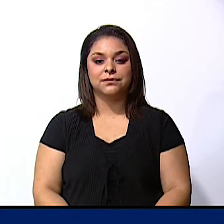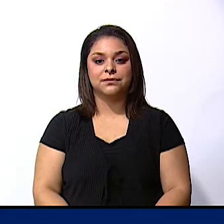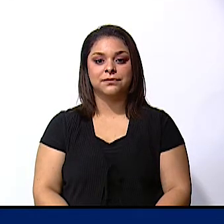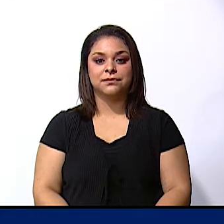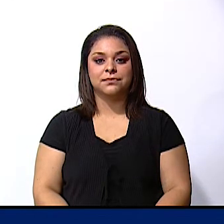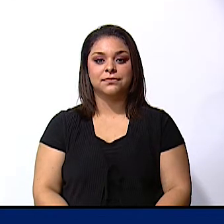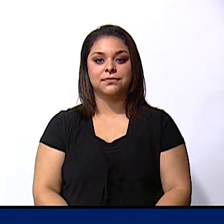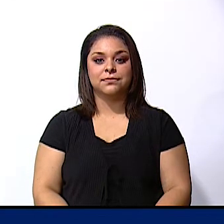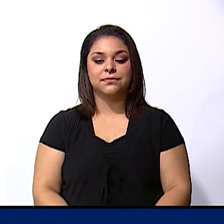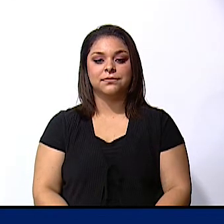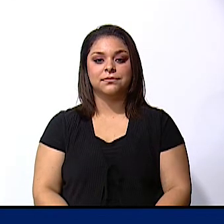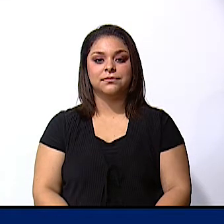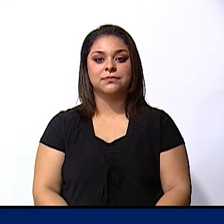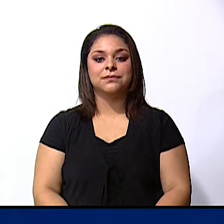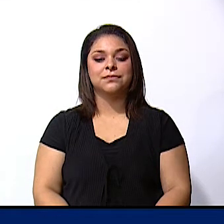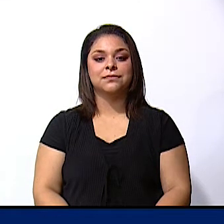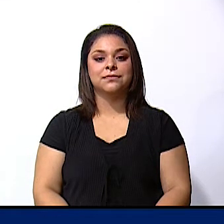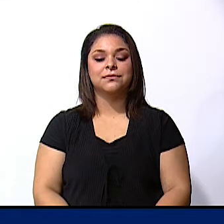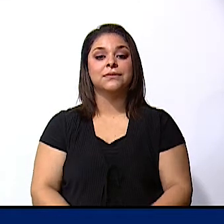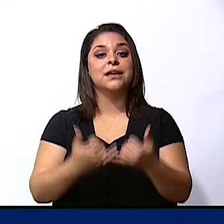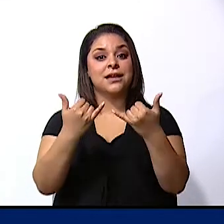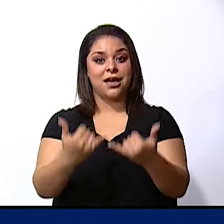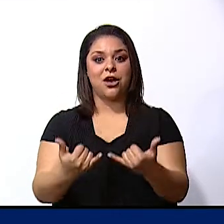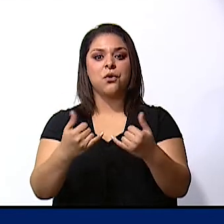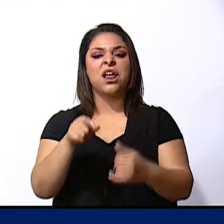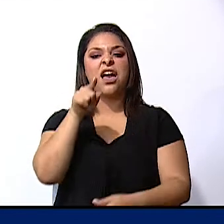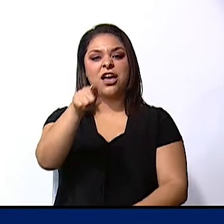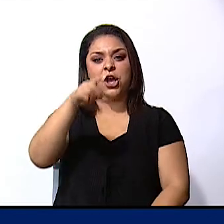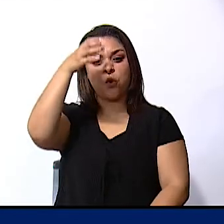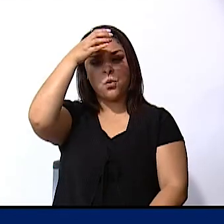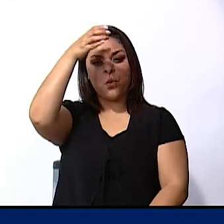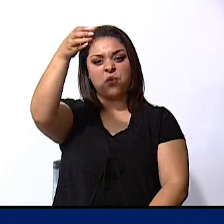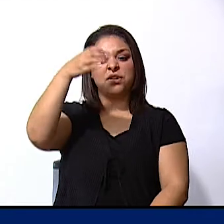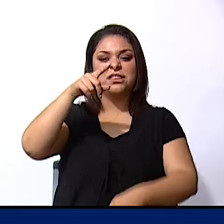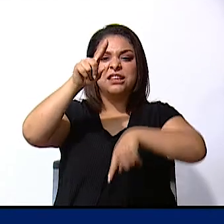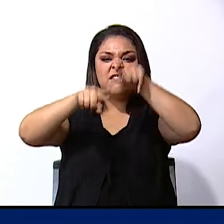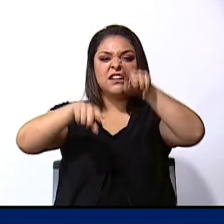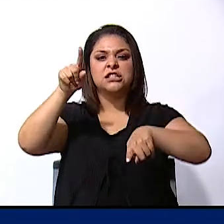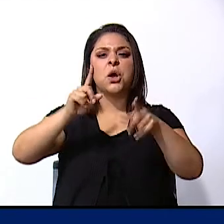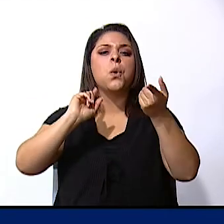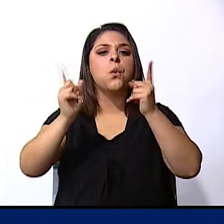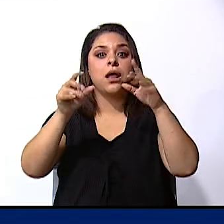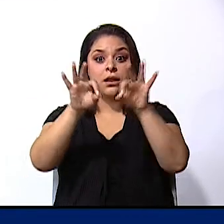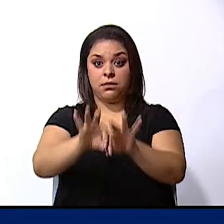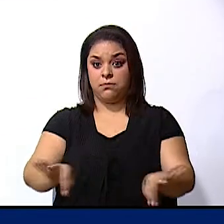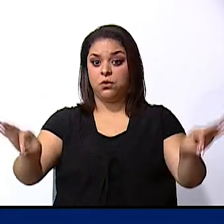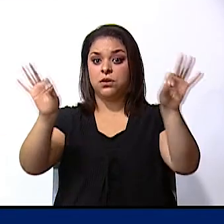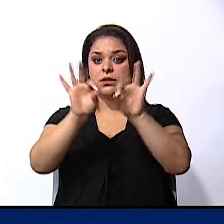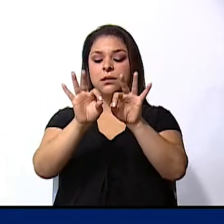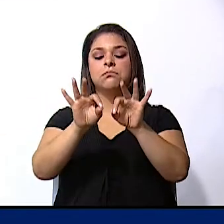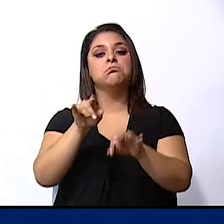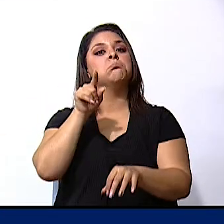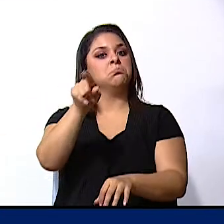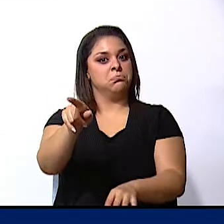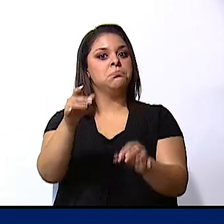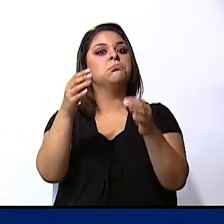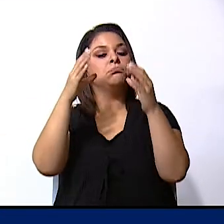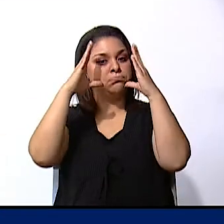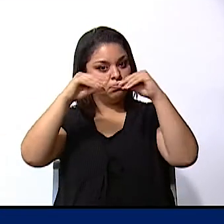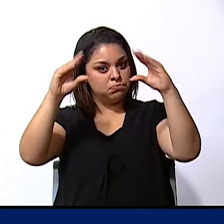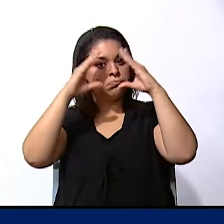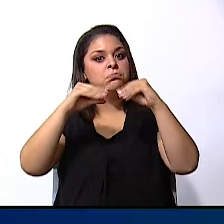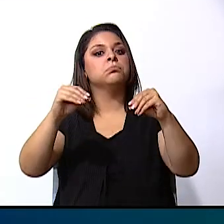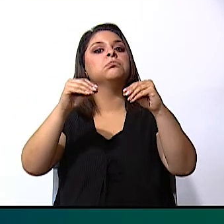let's uh now what is cultural diversity important well let's see some information about